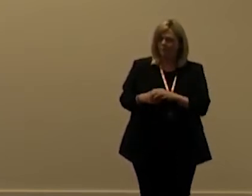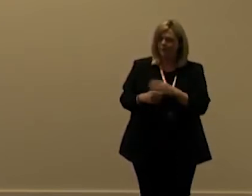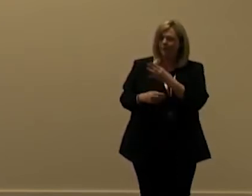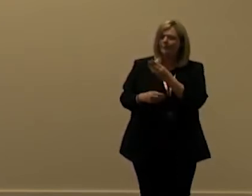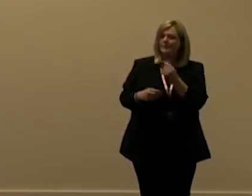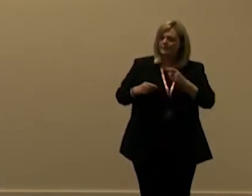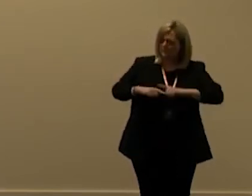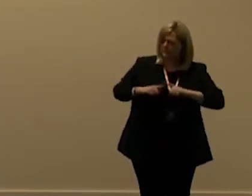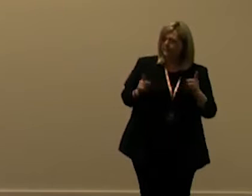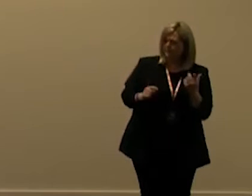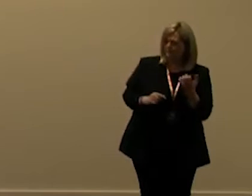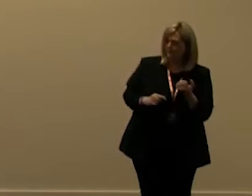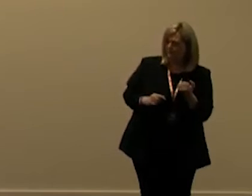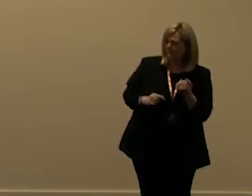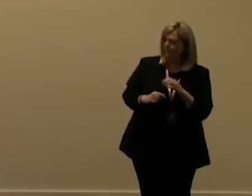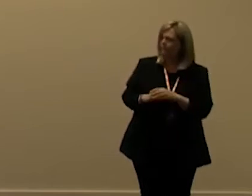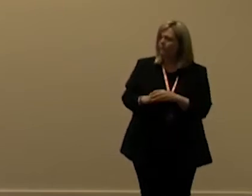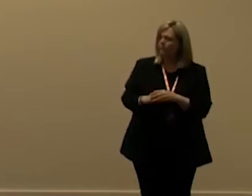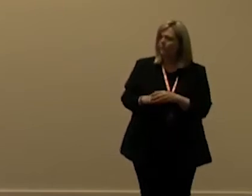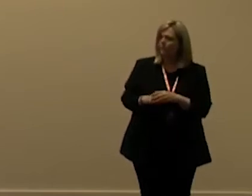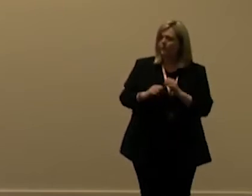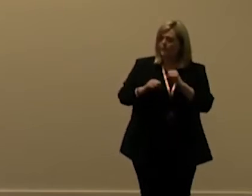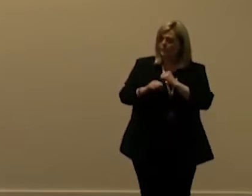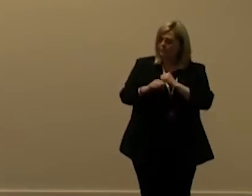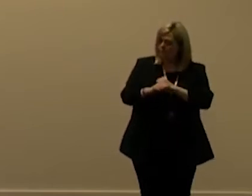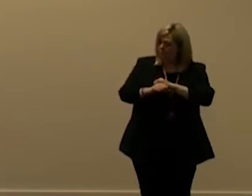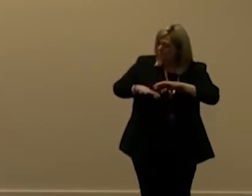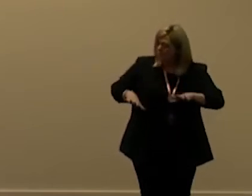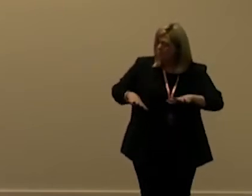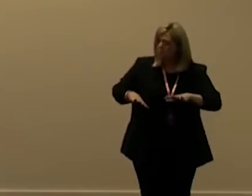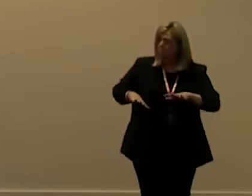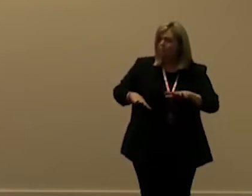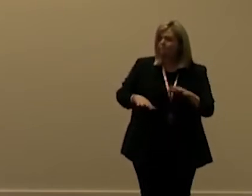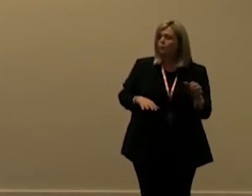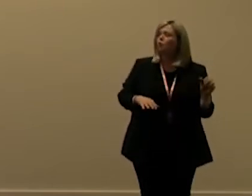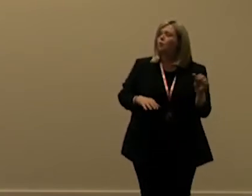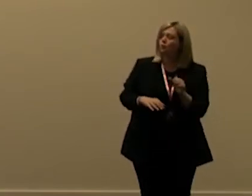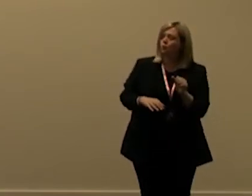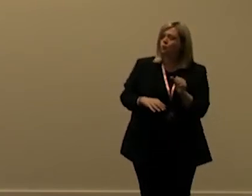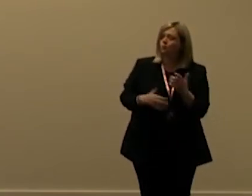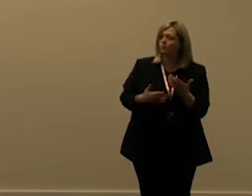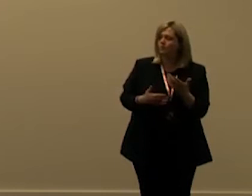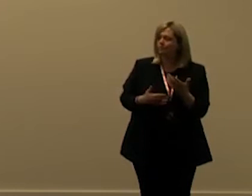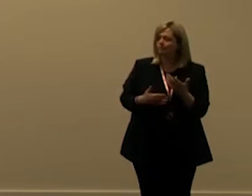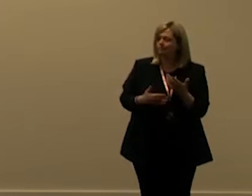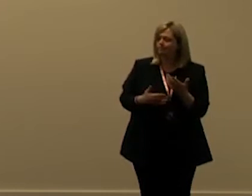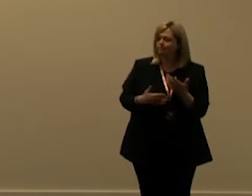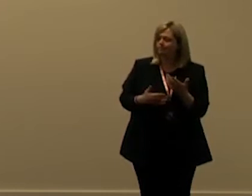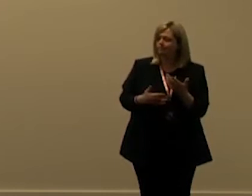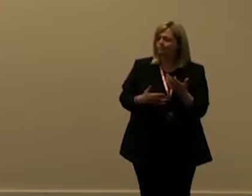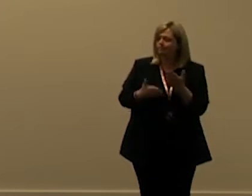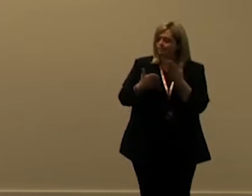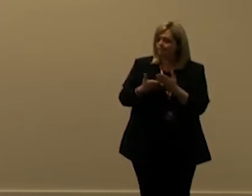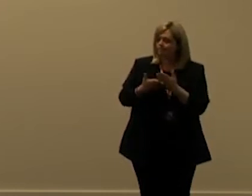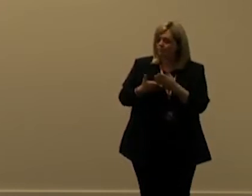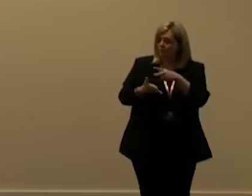what's been counted here um dynamics marketing from what i've heard should be should be white listed i haven't said this